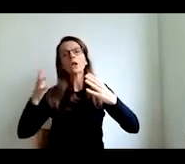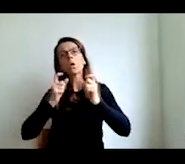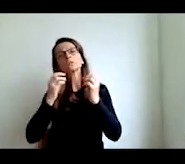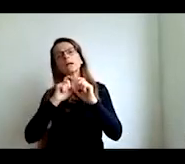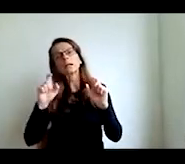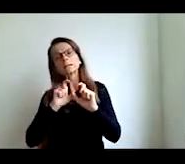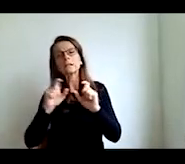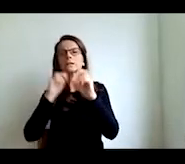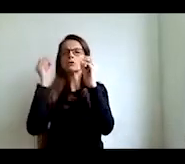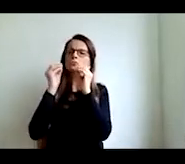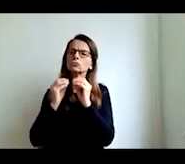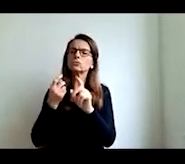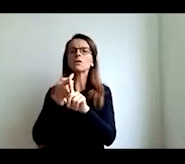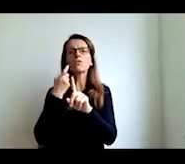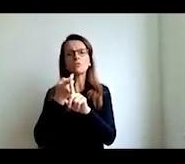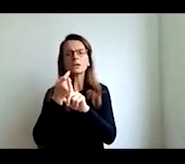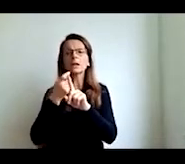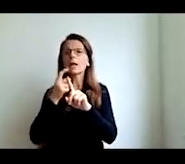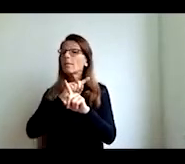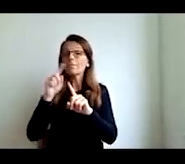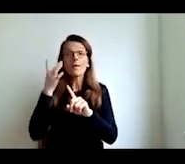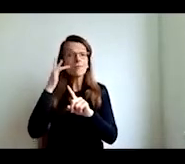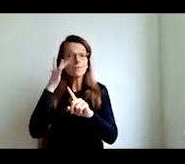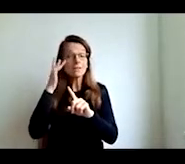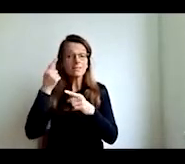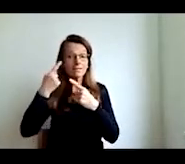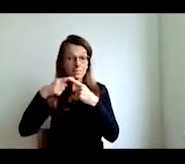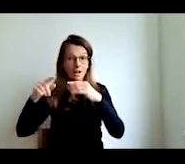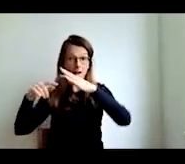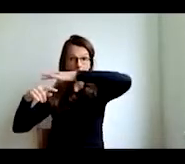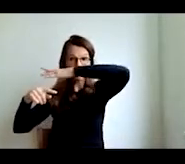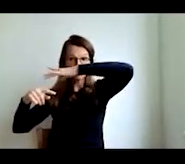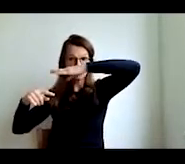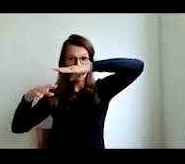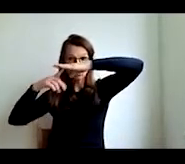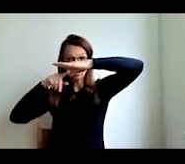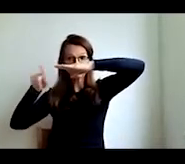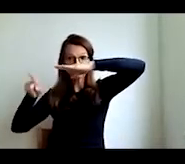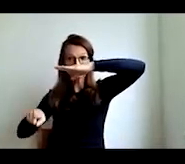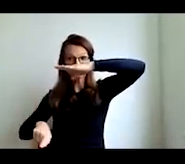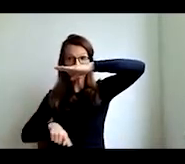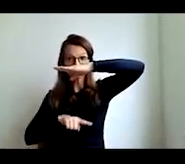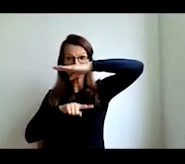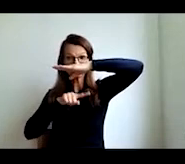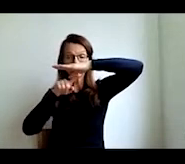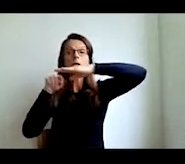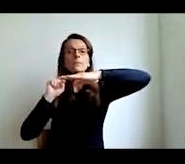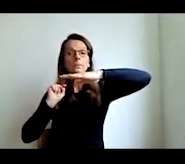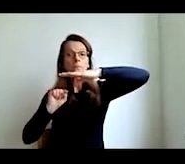so on the invisible part under the waterline is usually about you the beliefs the interests the capacities of people